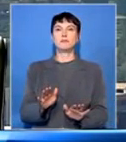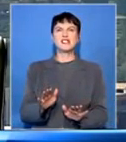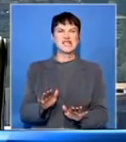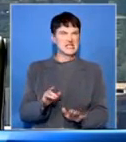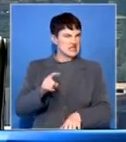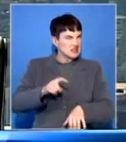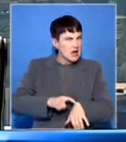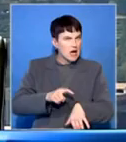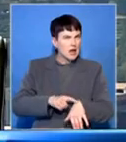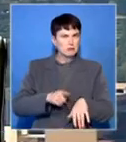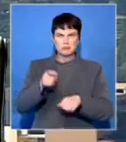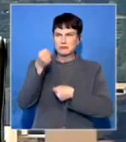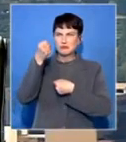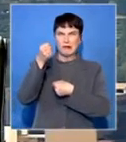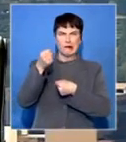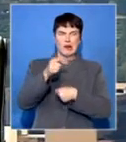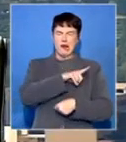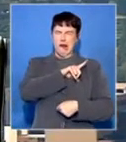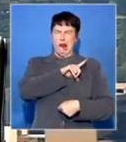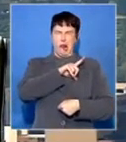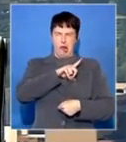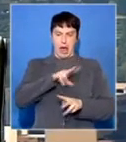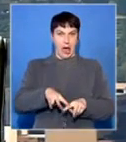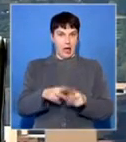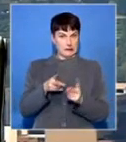abnormal strike such as this one,